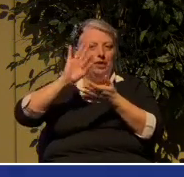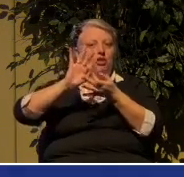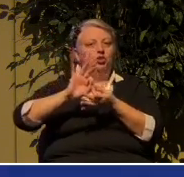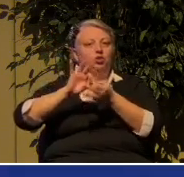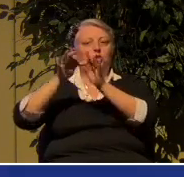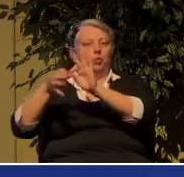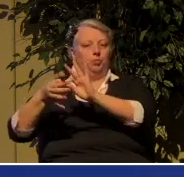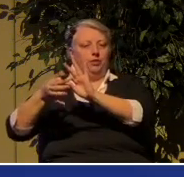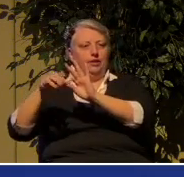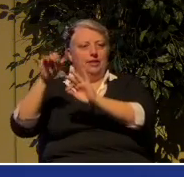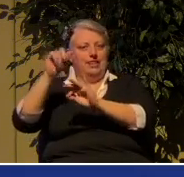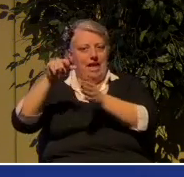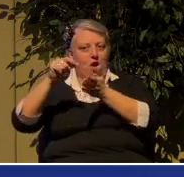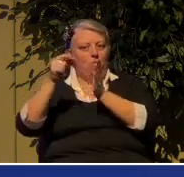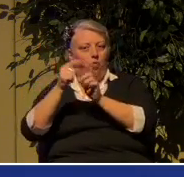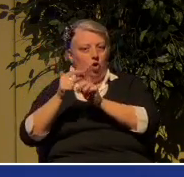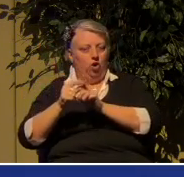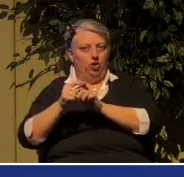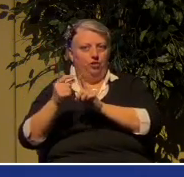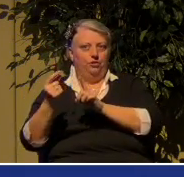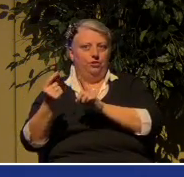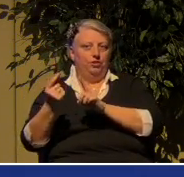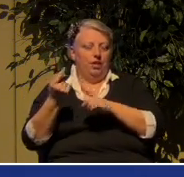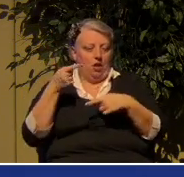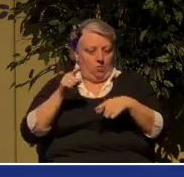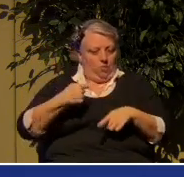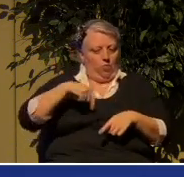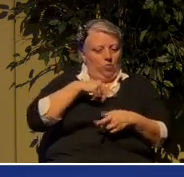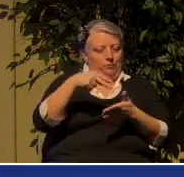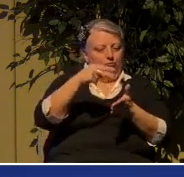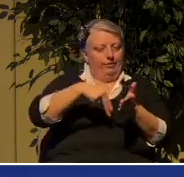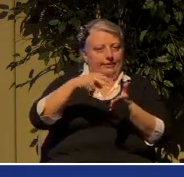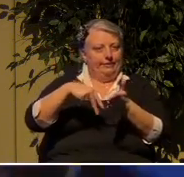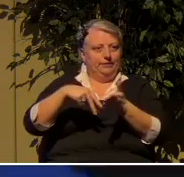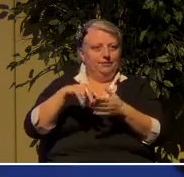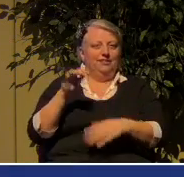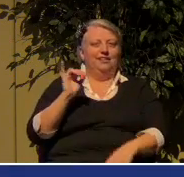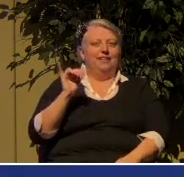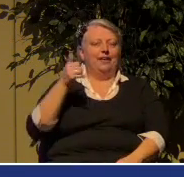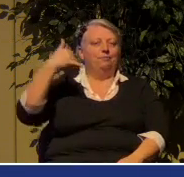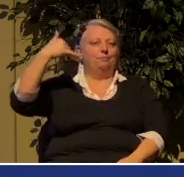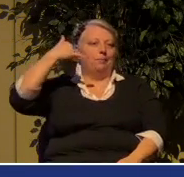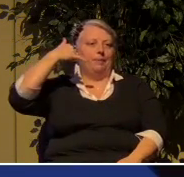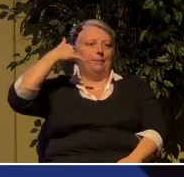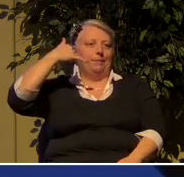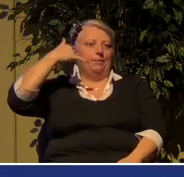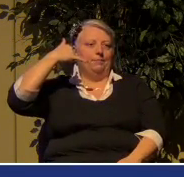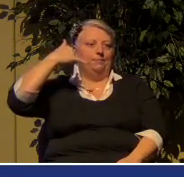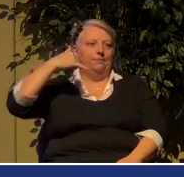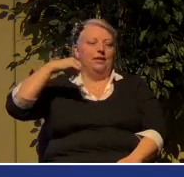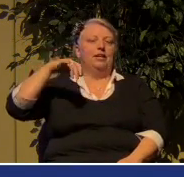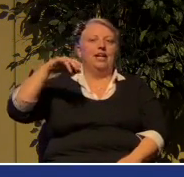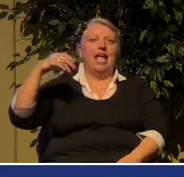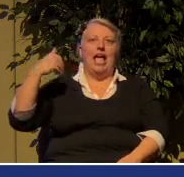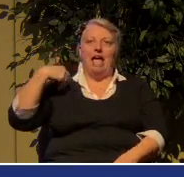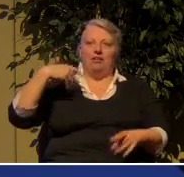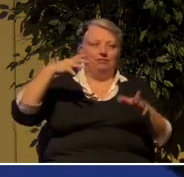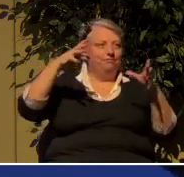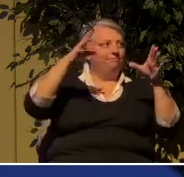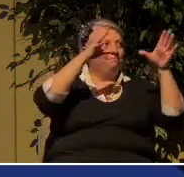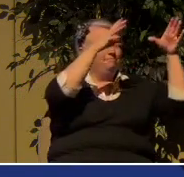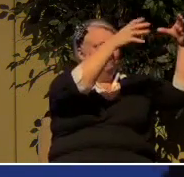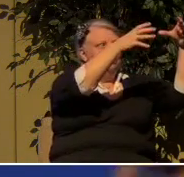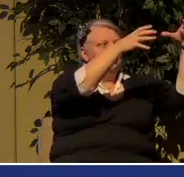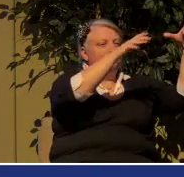word as it's coming to us. It's like, you know, in telecommunications, you have an, an encoder over here